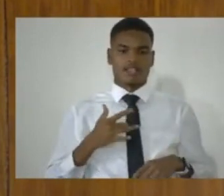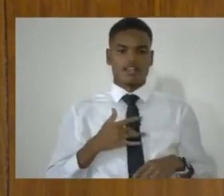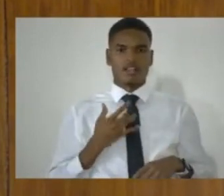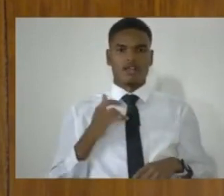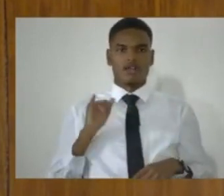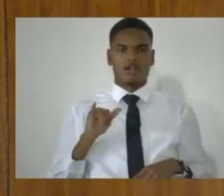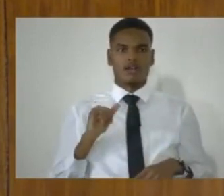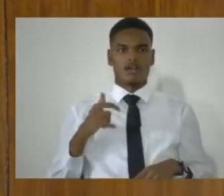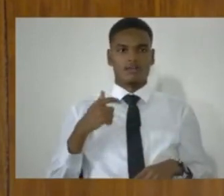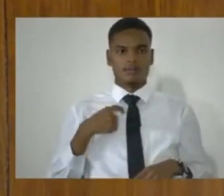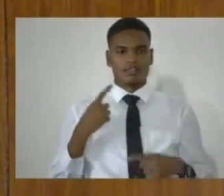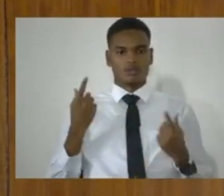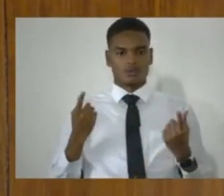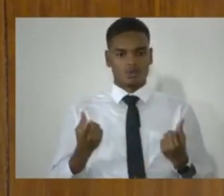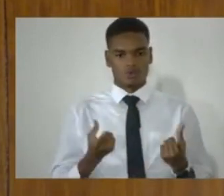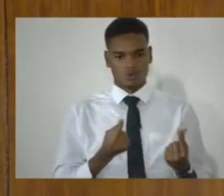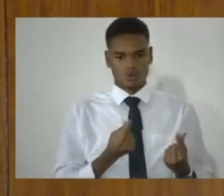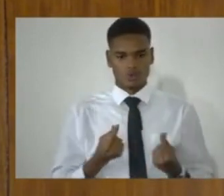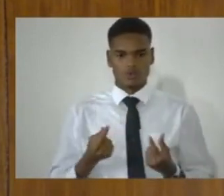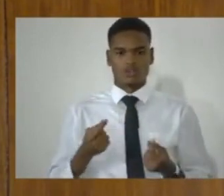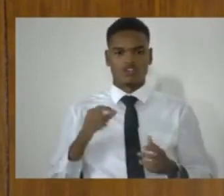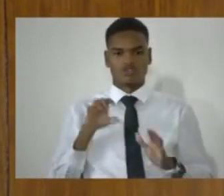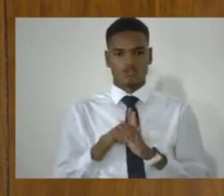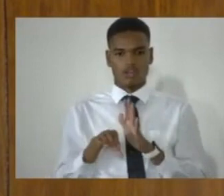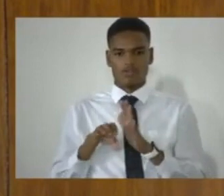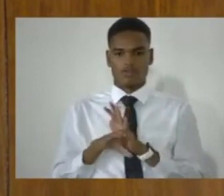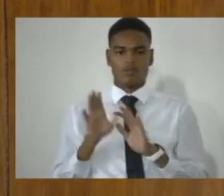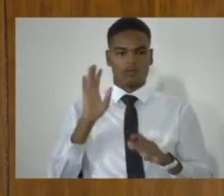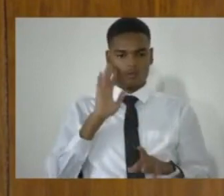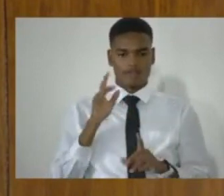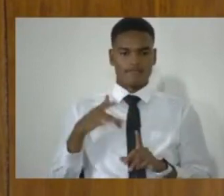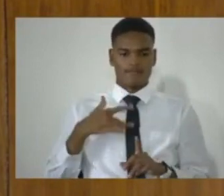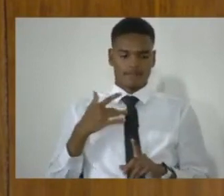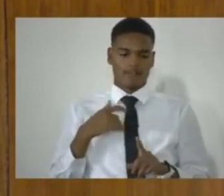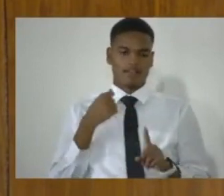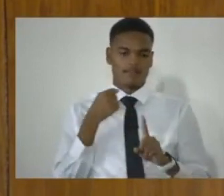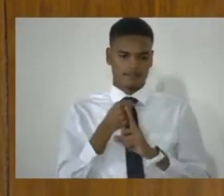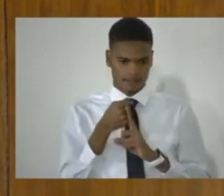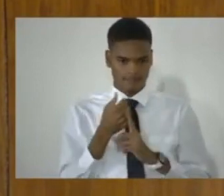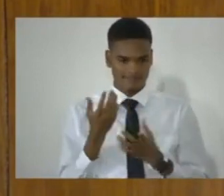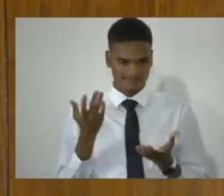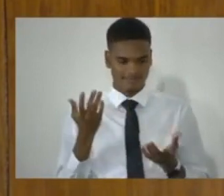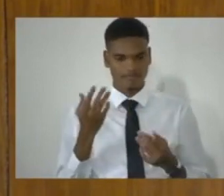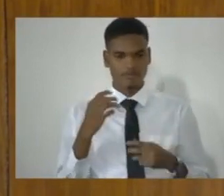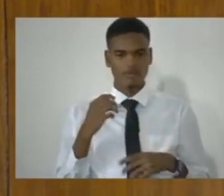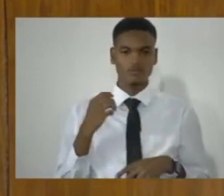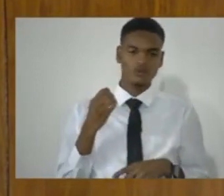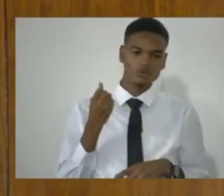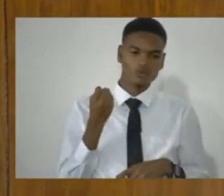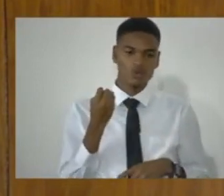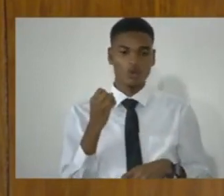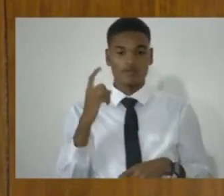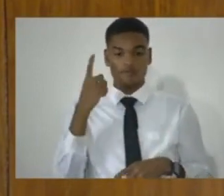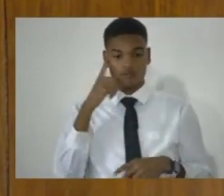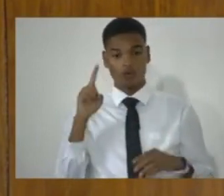him or her. The principle upon which this is based is one of doing justice